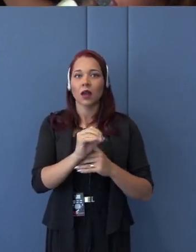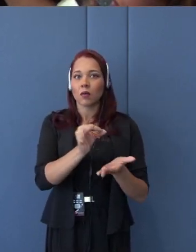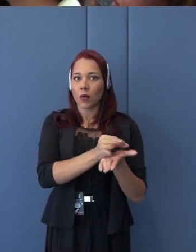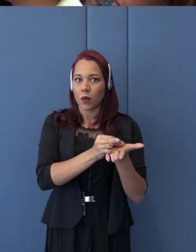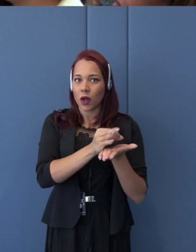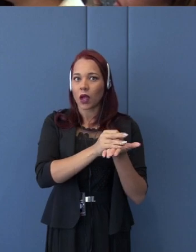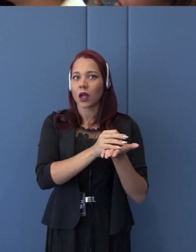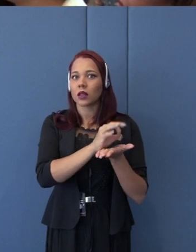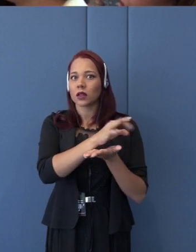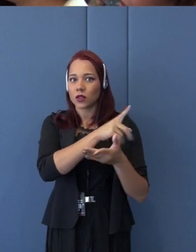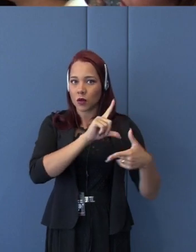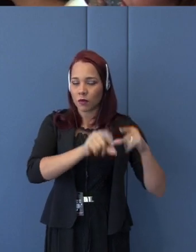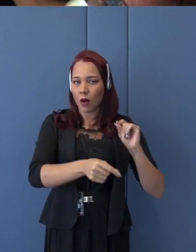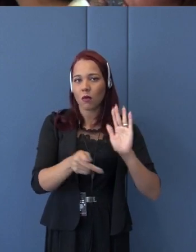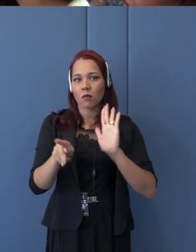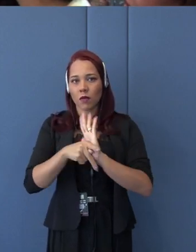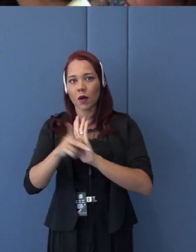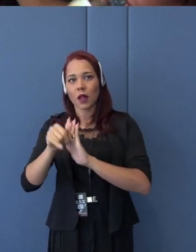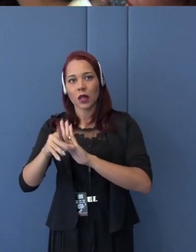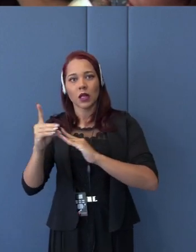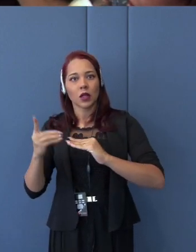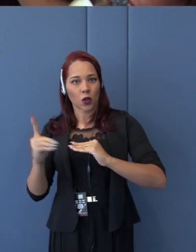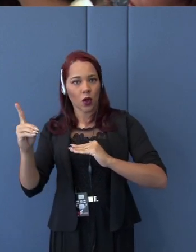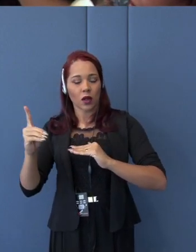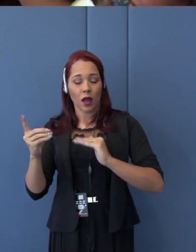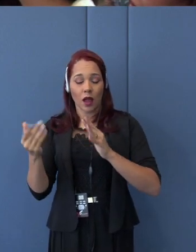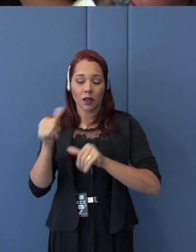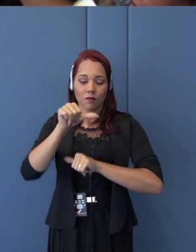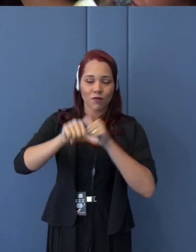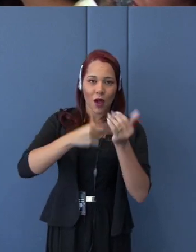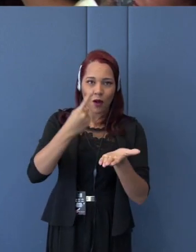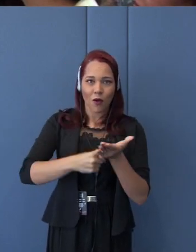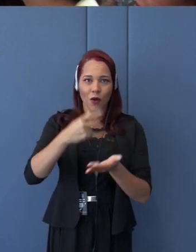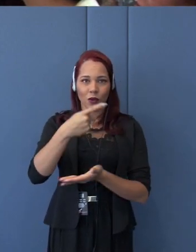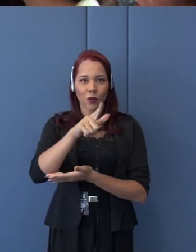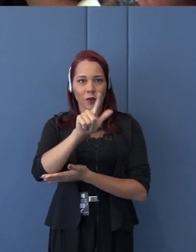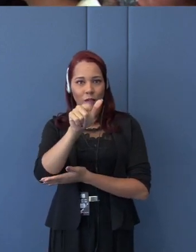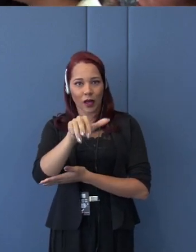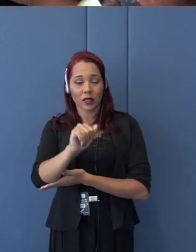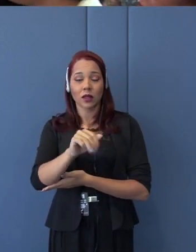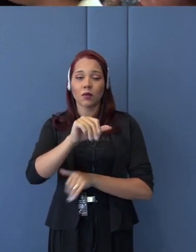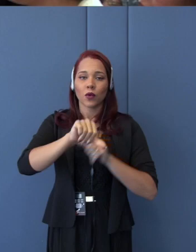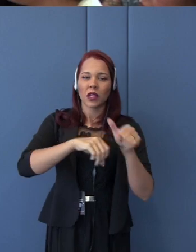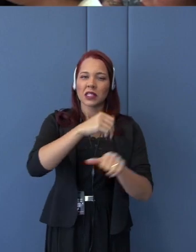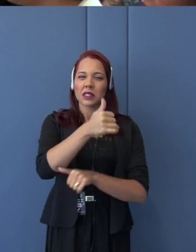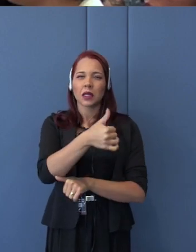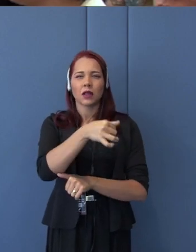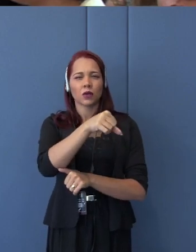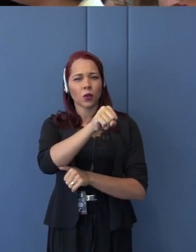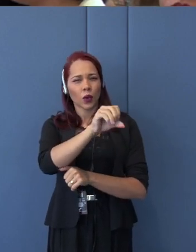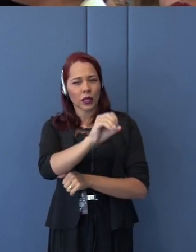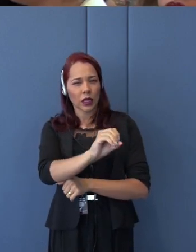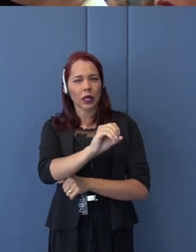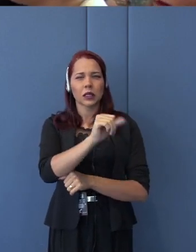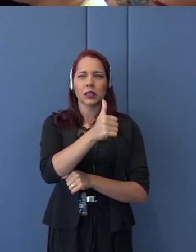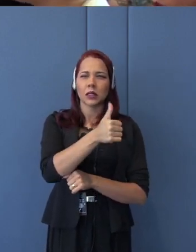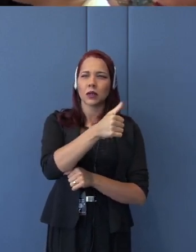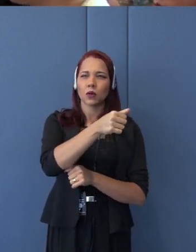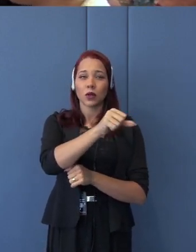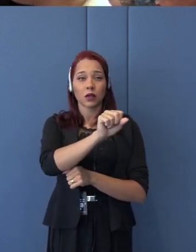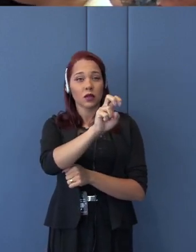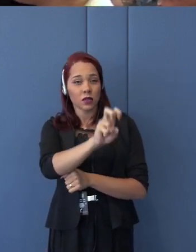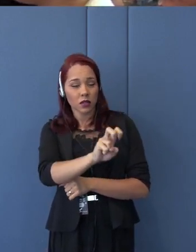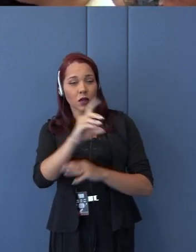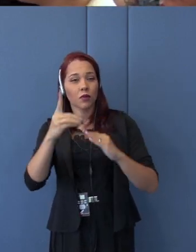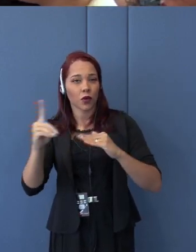Plaza Accord, that became about 180, 185 per dollar. So, roughly 25%